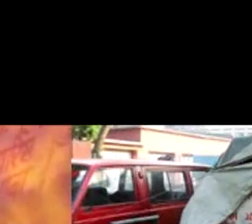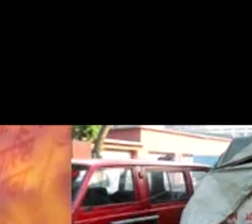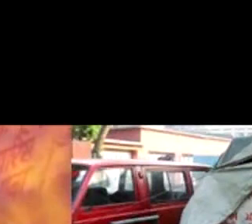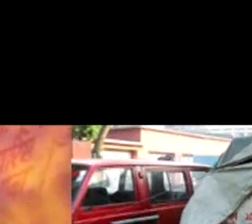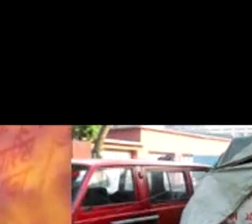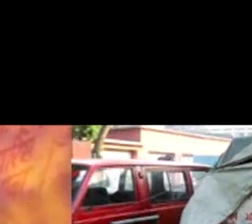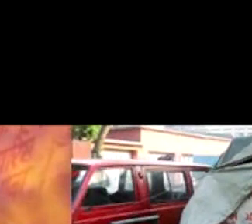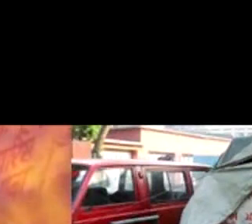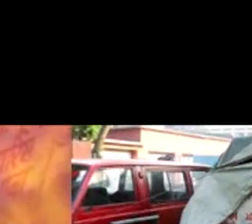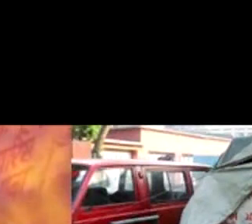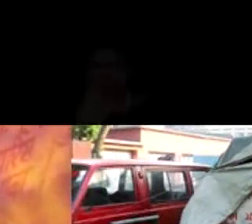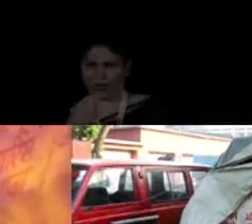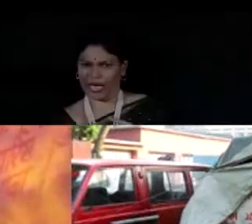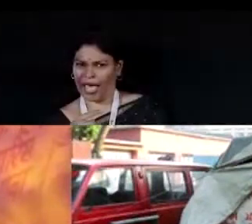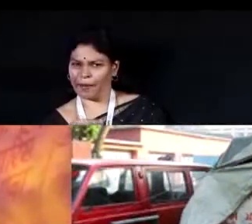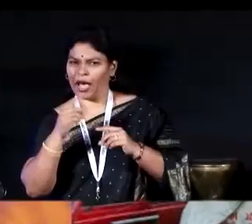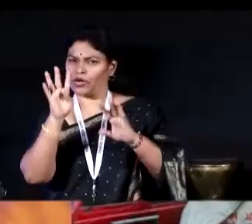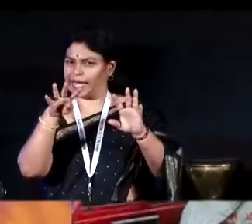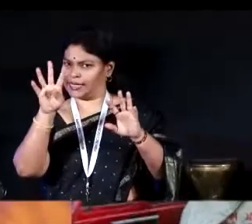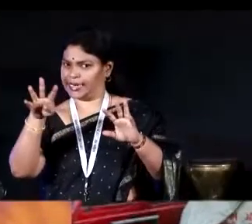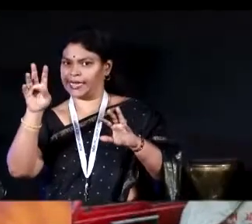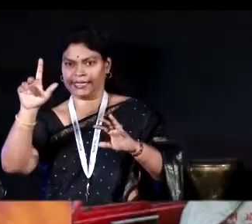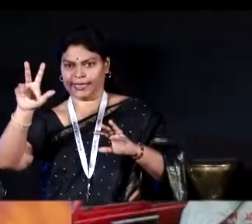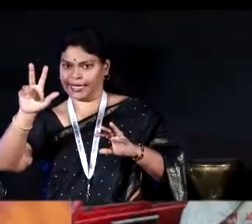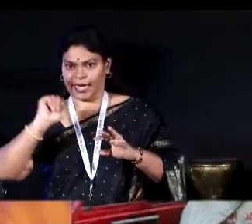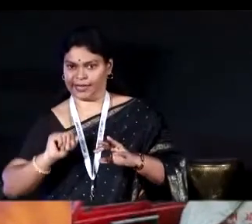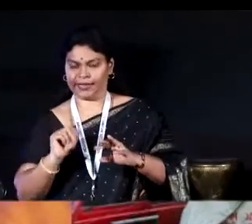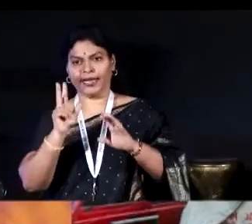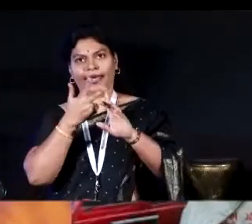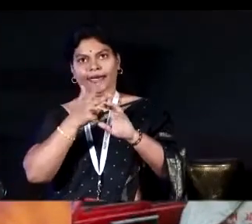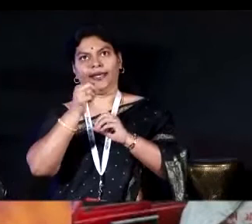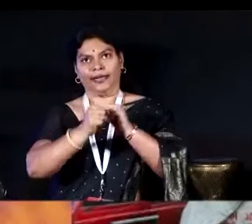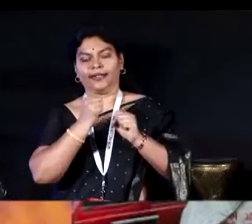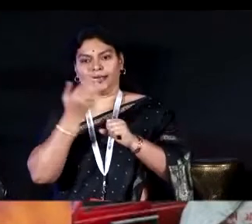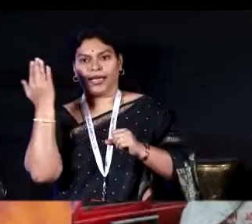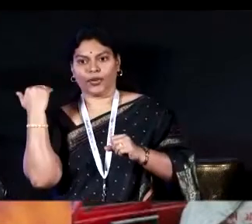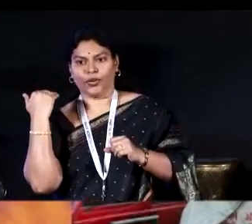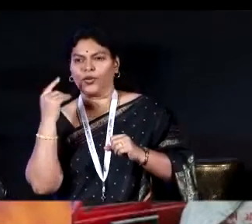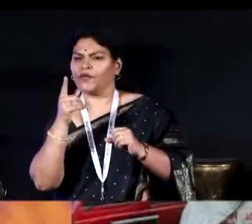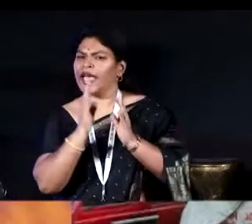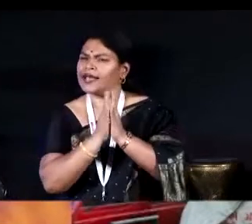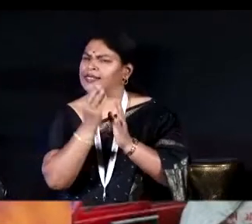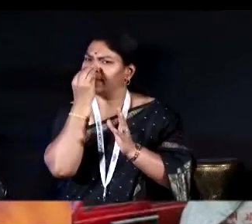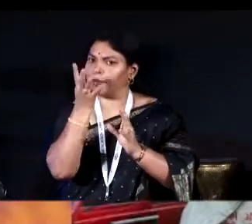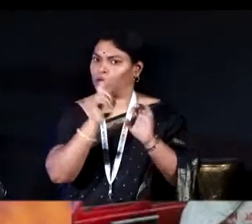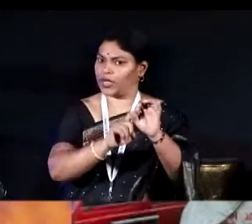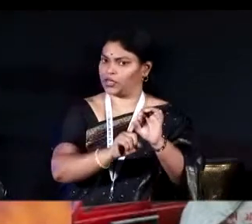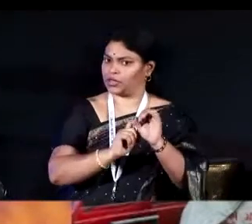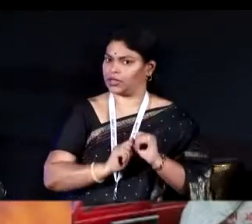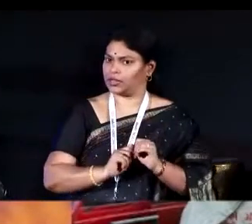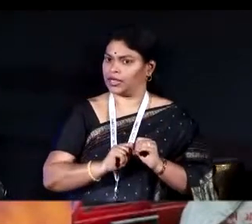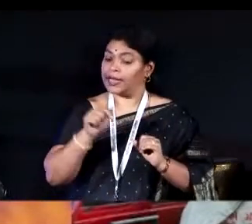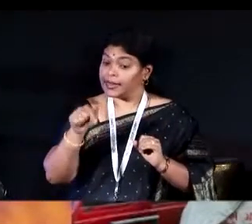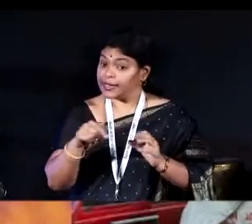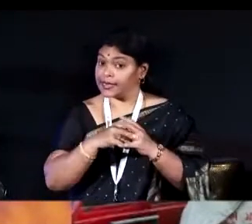We spoke about say 1998, almost 18 years. We asked a very basic question and this is a